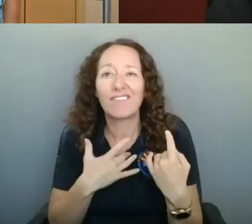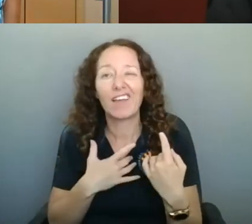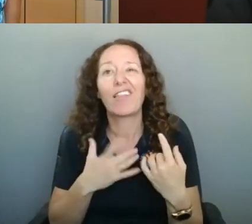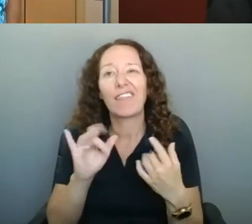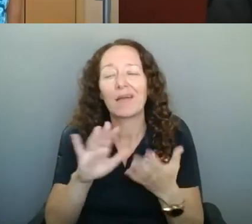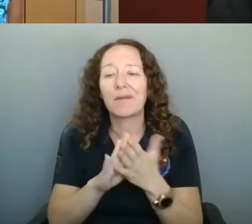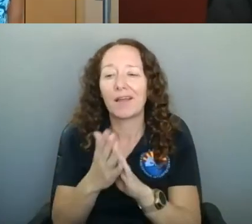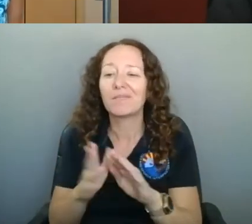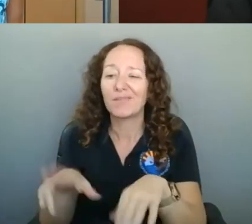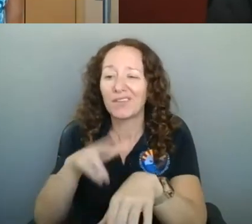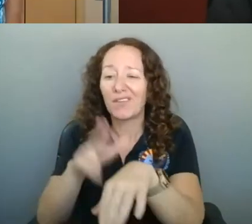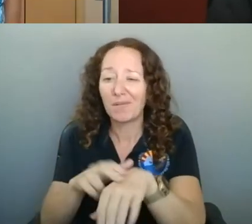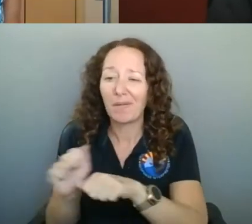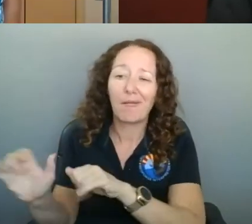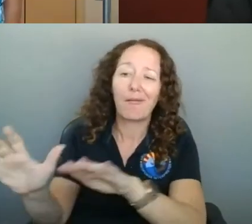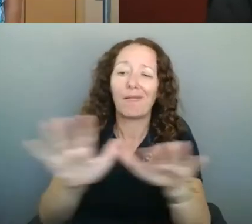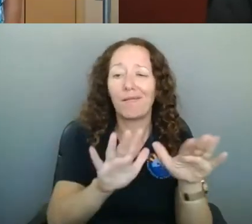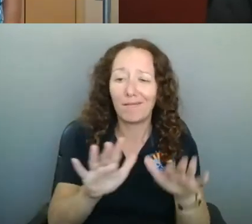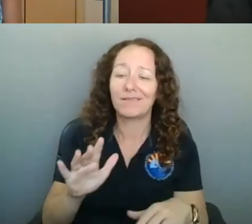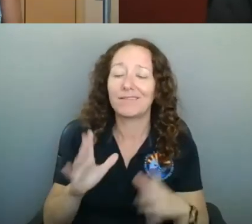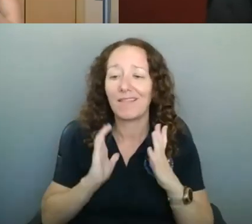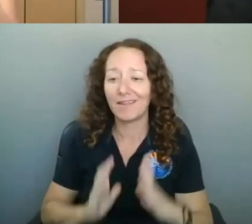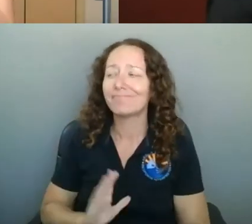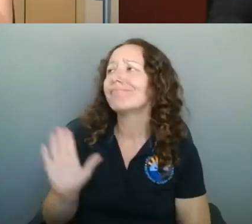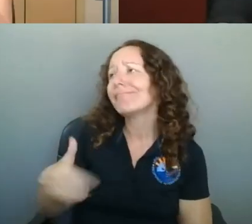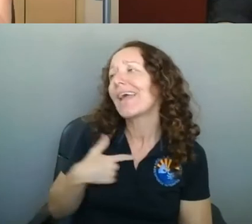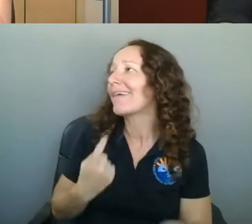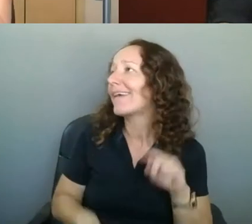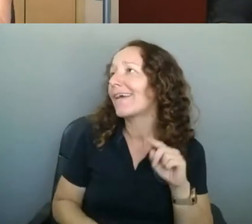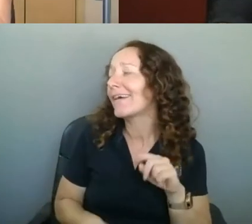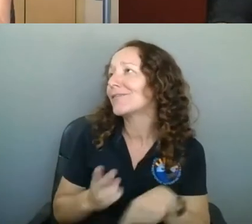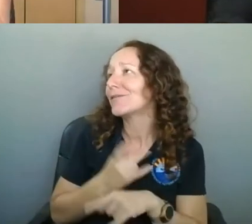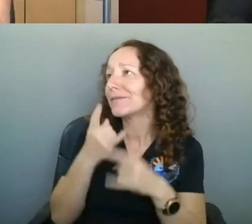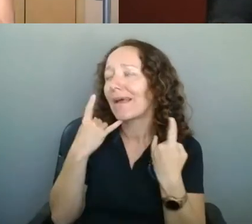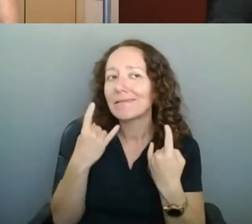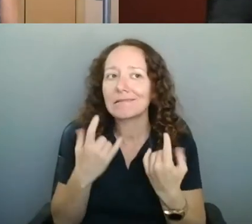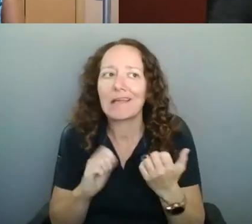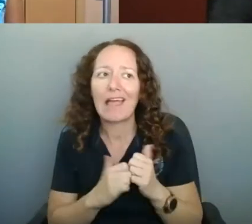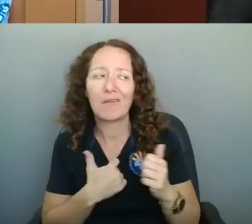And don't really know how to mitigate that.